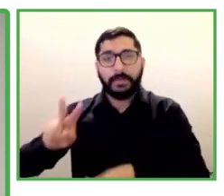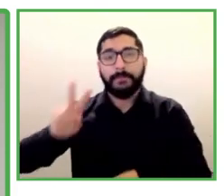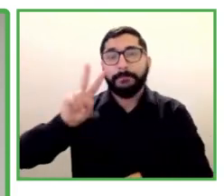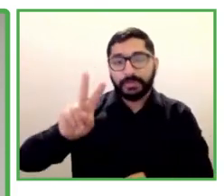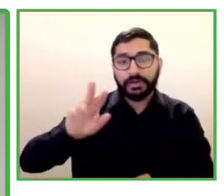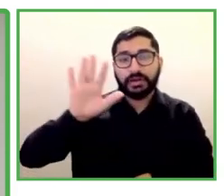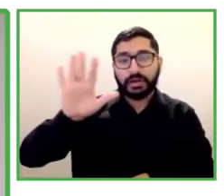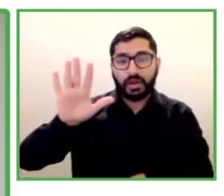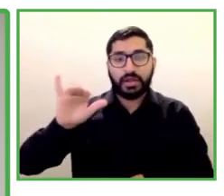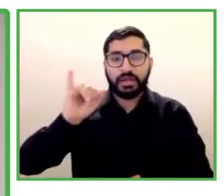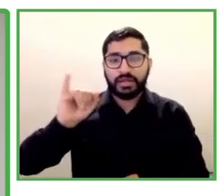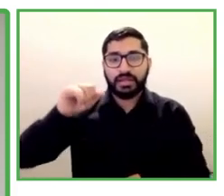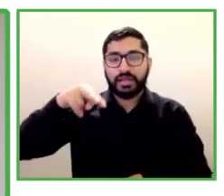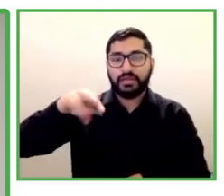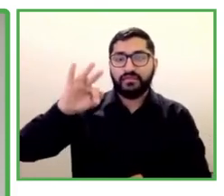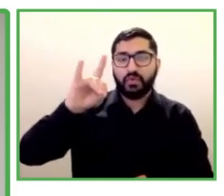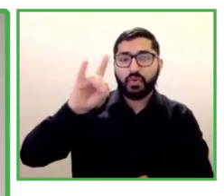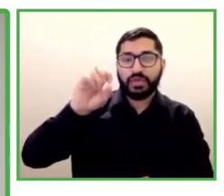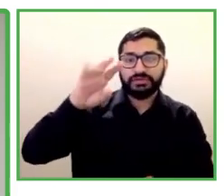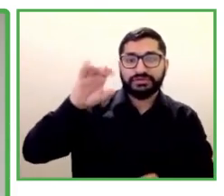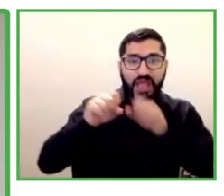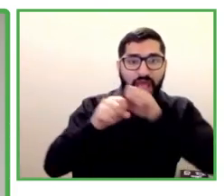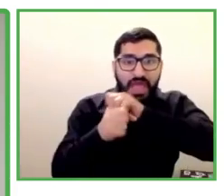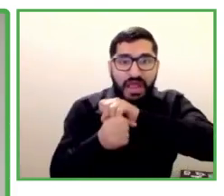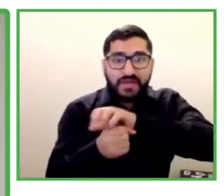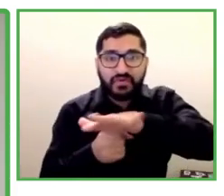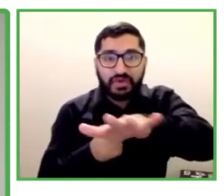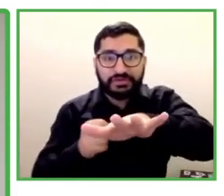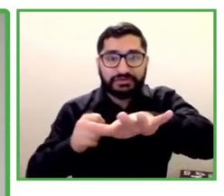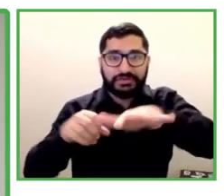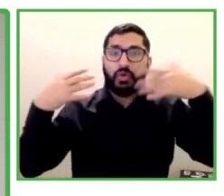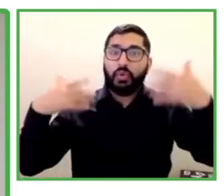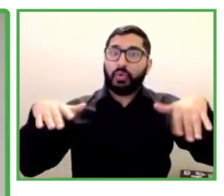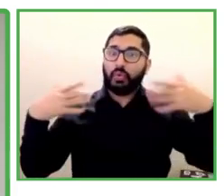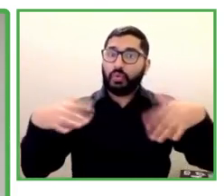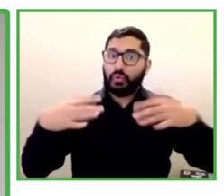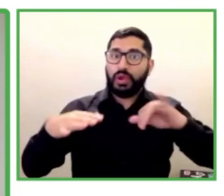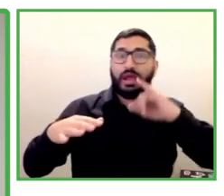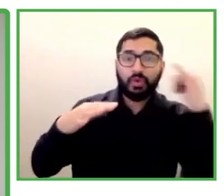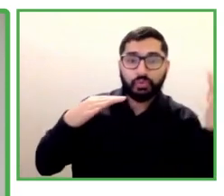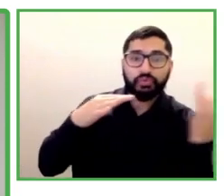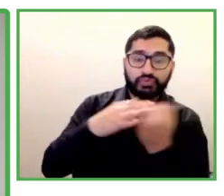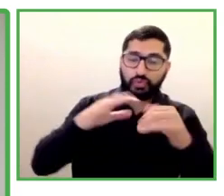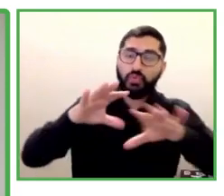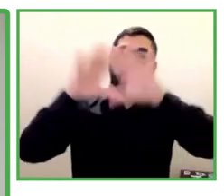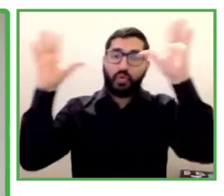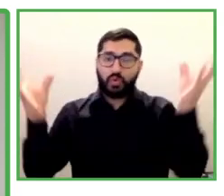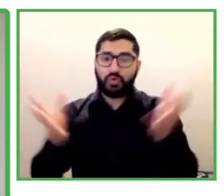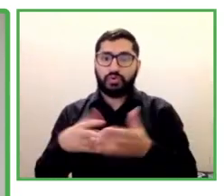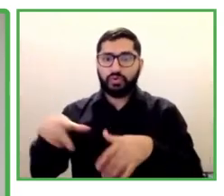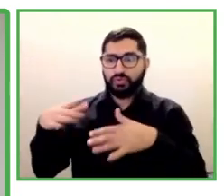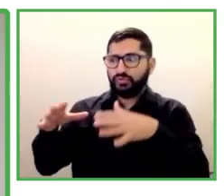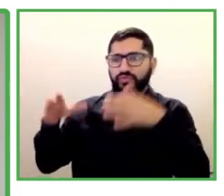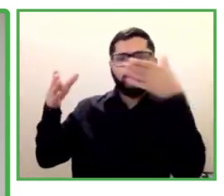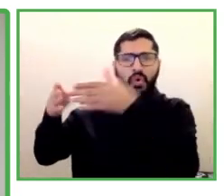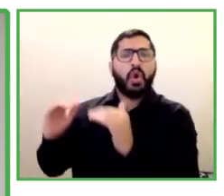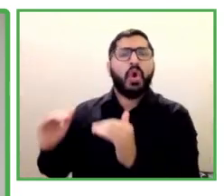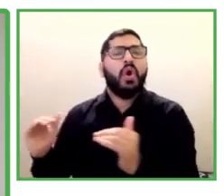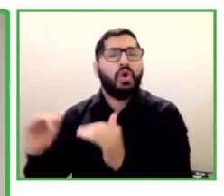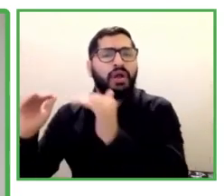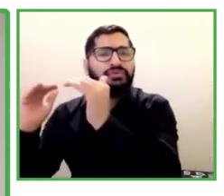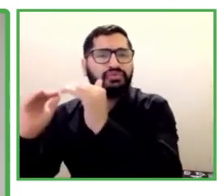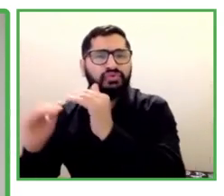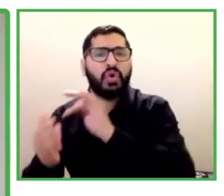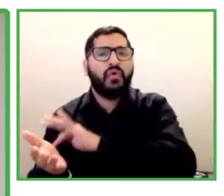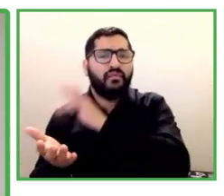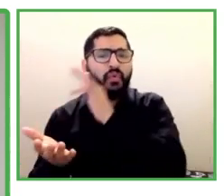Guilherme is the founder of Egalite, which is a consultancy for the inclusion of people with disabilities, and an online